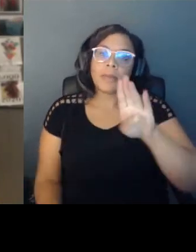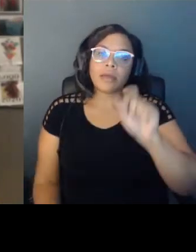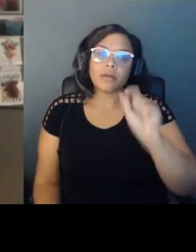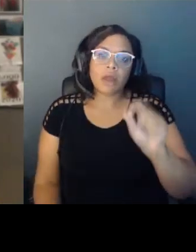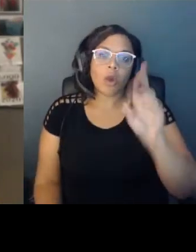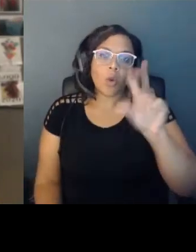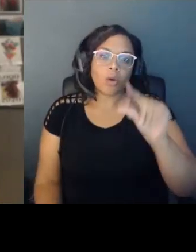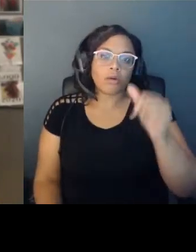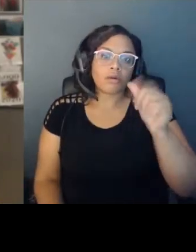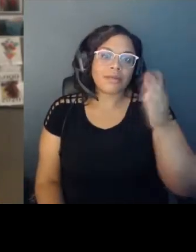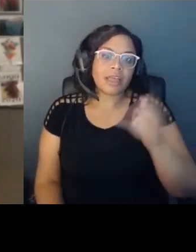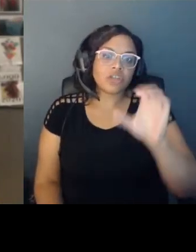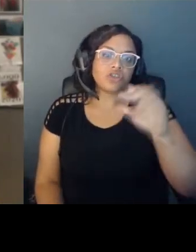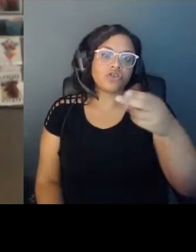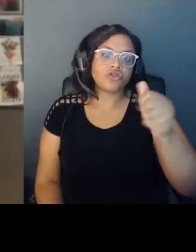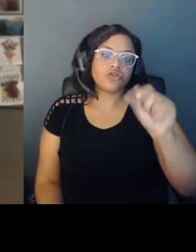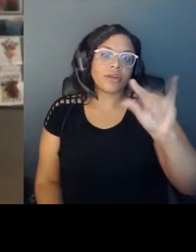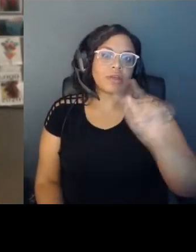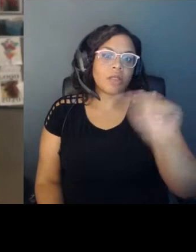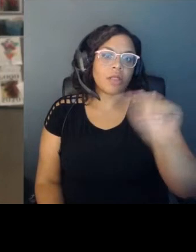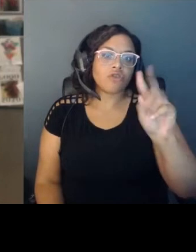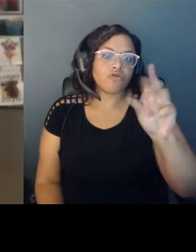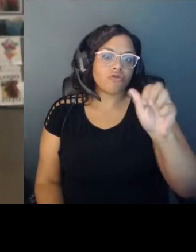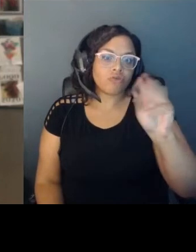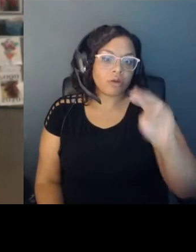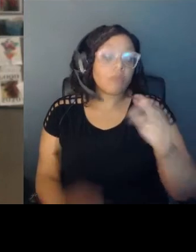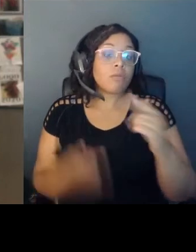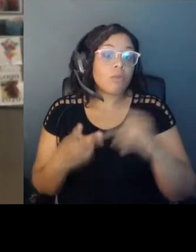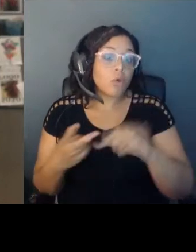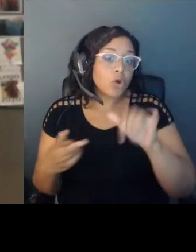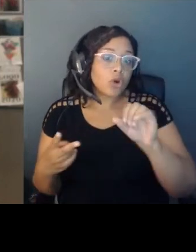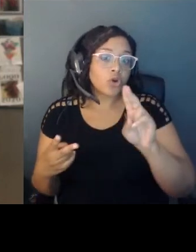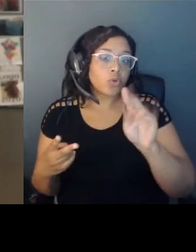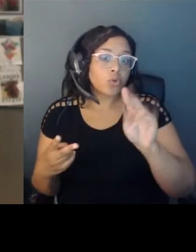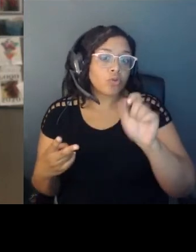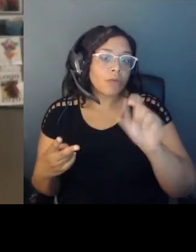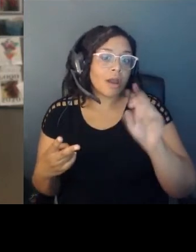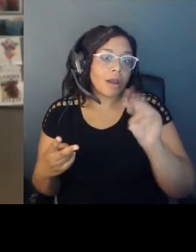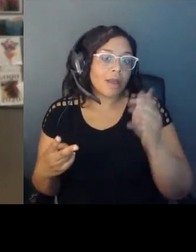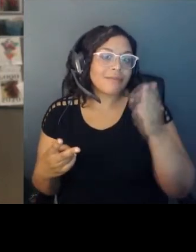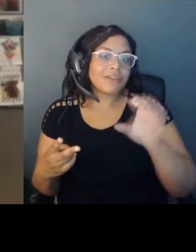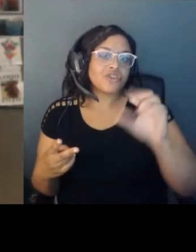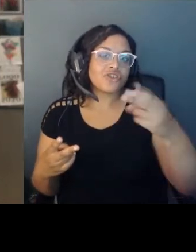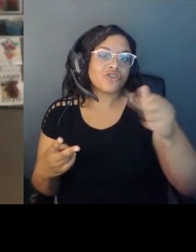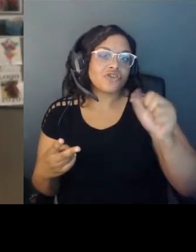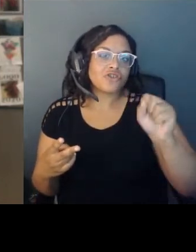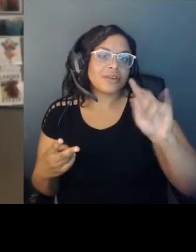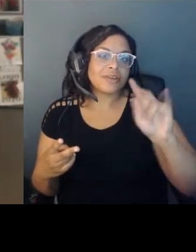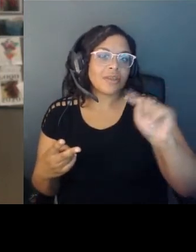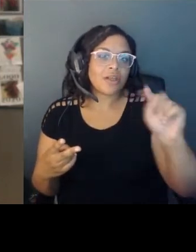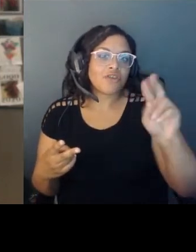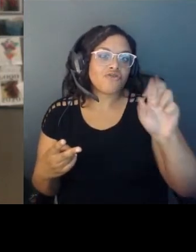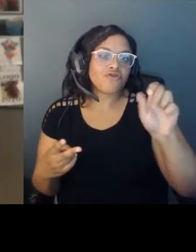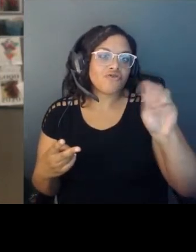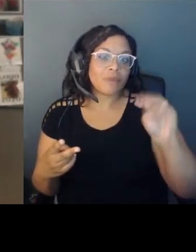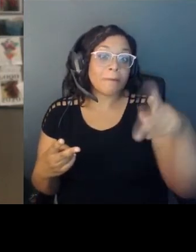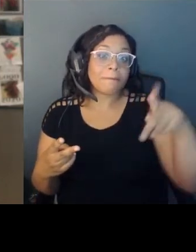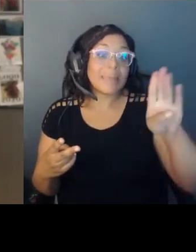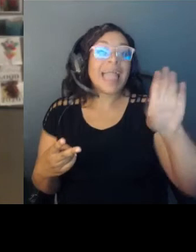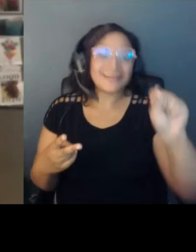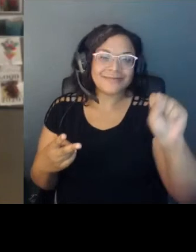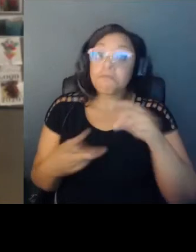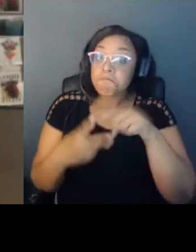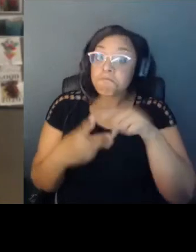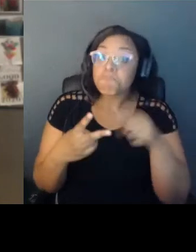or youtube.com slash chasing the dream PBS. Please subscribe. Part of our station's mission is to provide meaningful